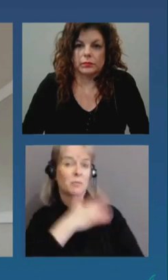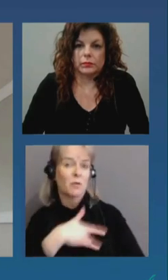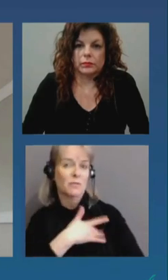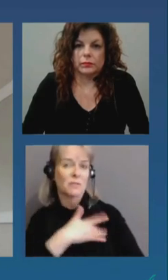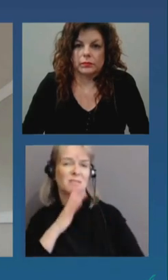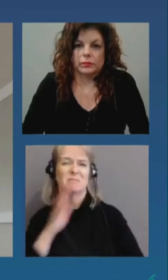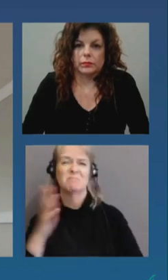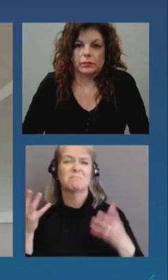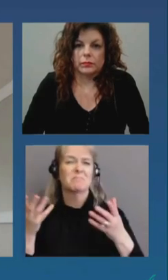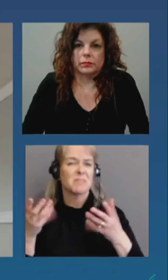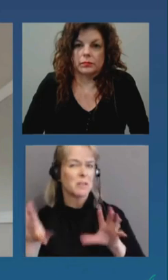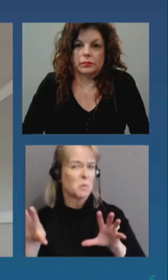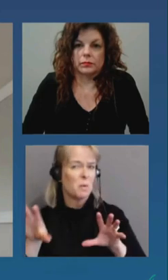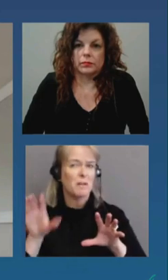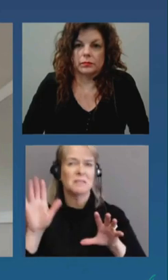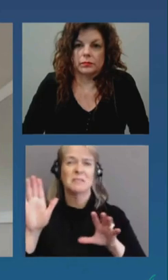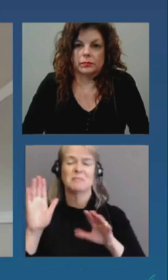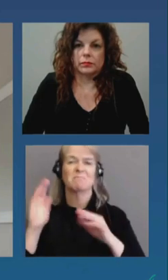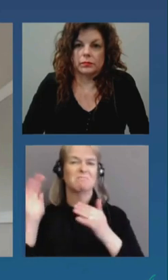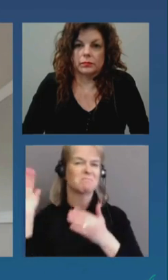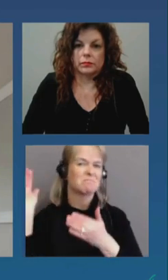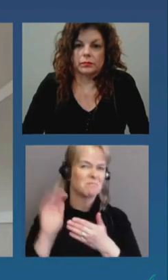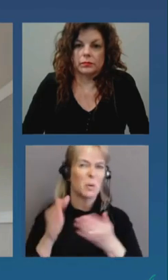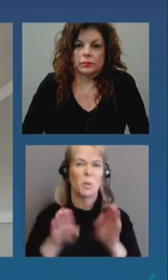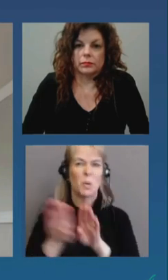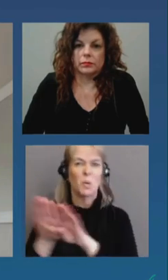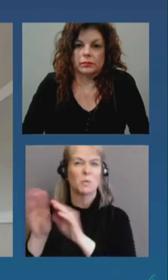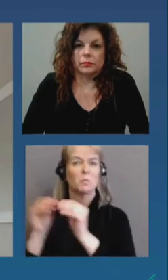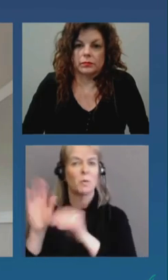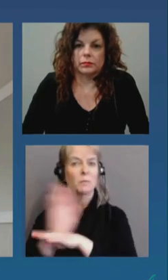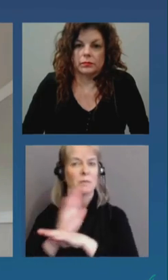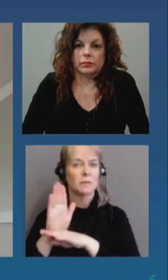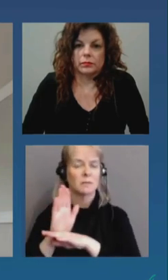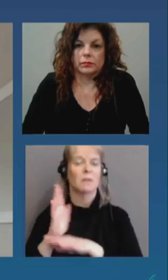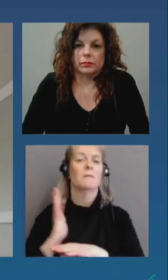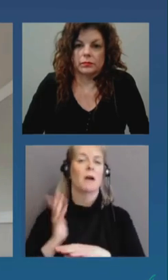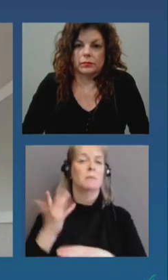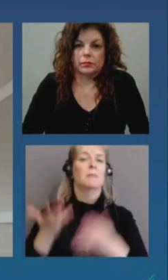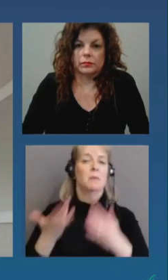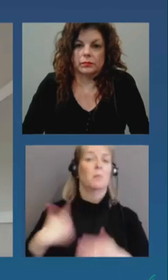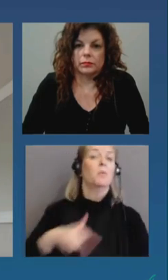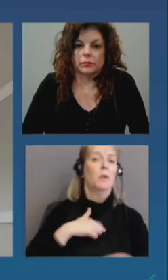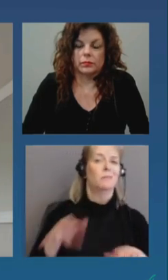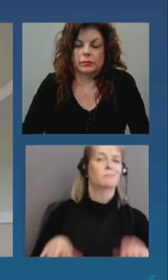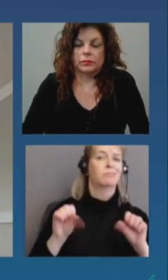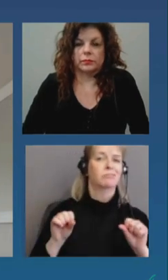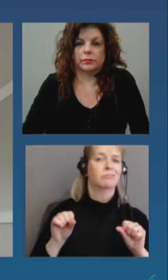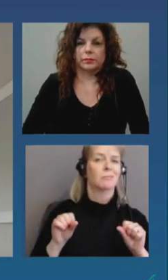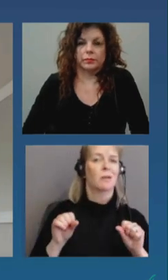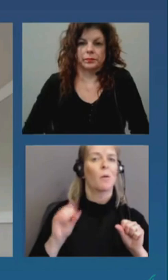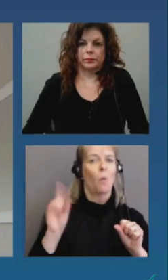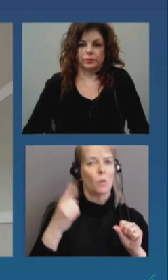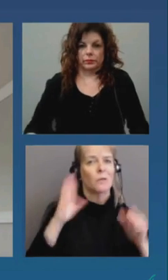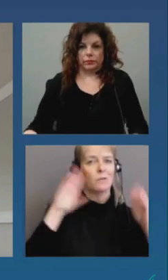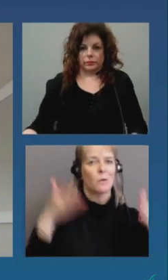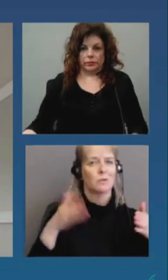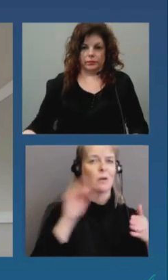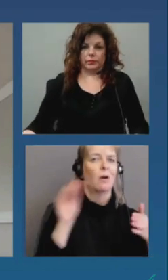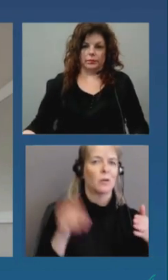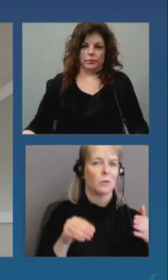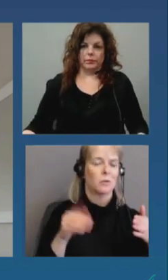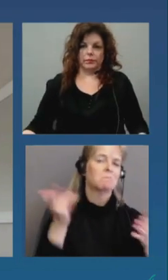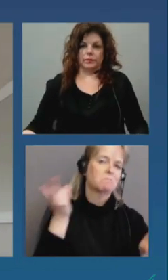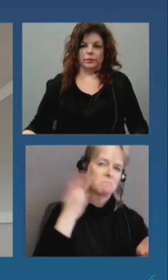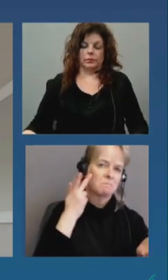businesses we need to think about what what is required here um that uh motion was was aimed at the